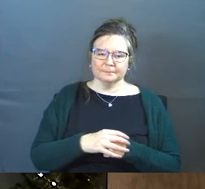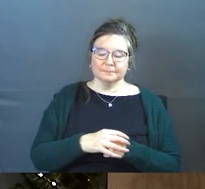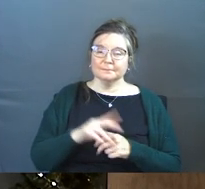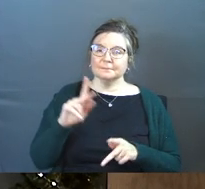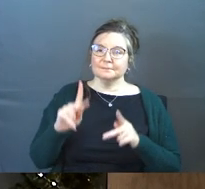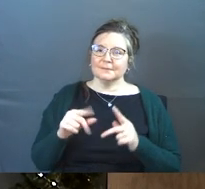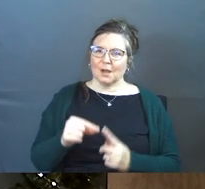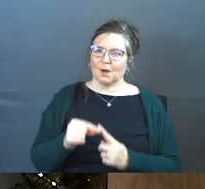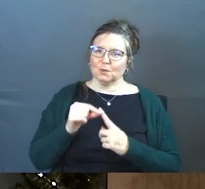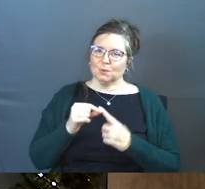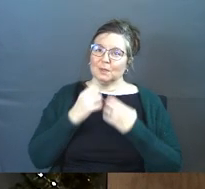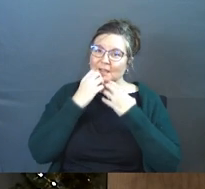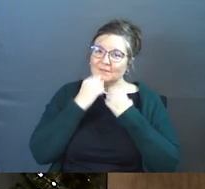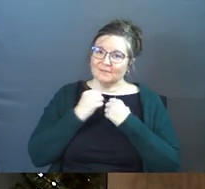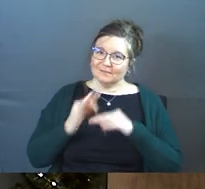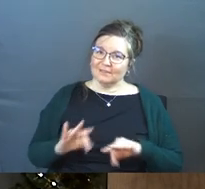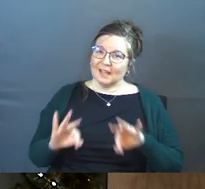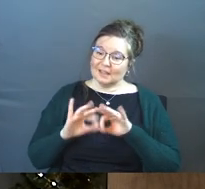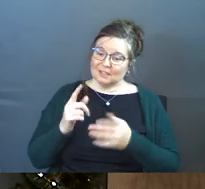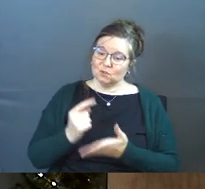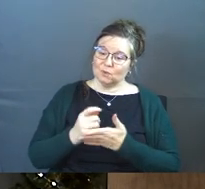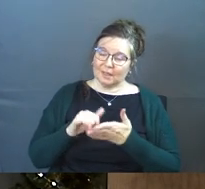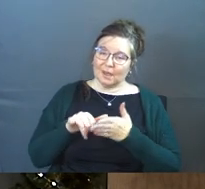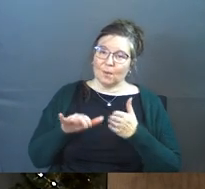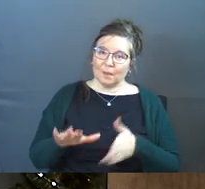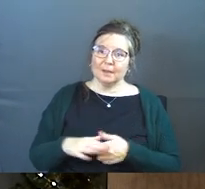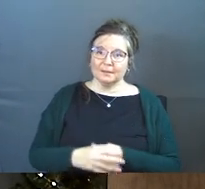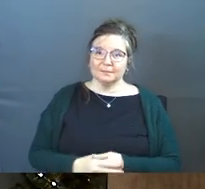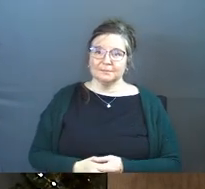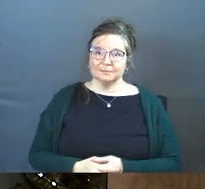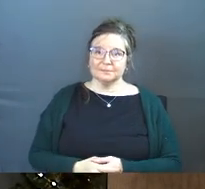people are uniquely valuable and they need to be treated that way.